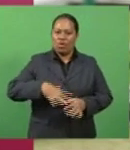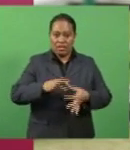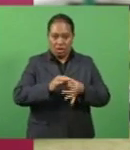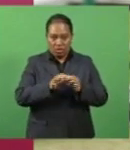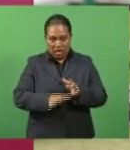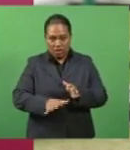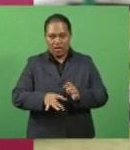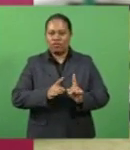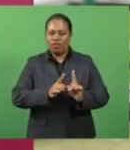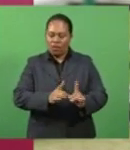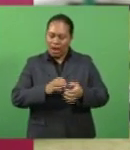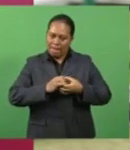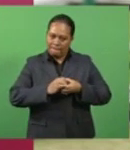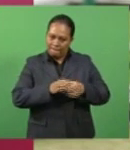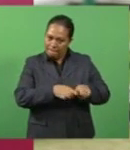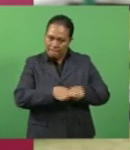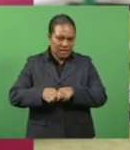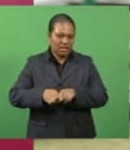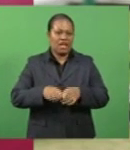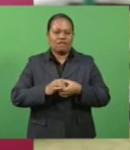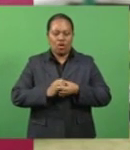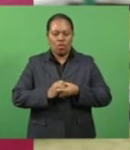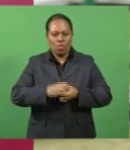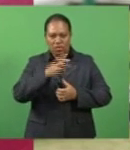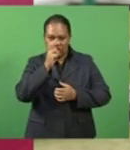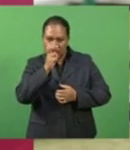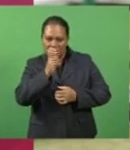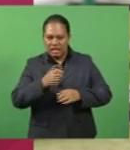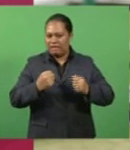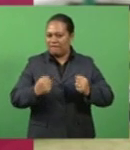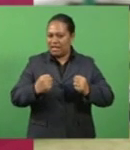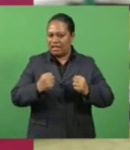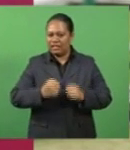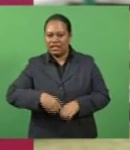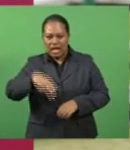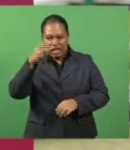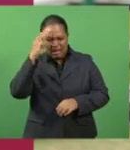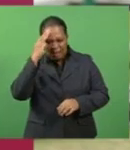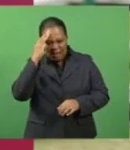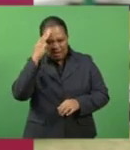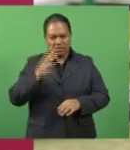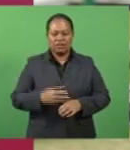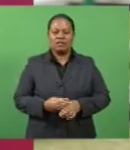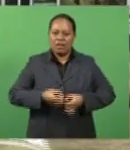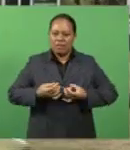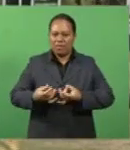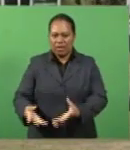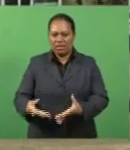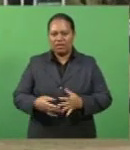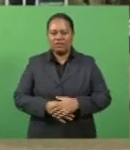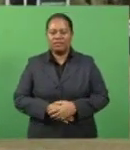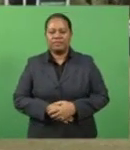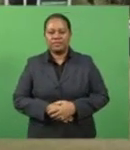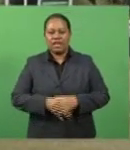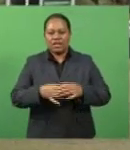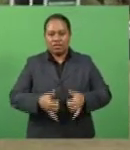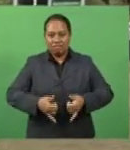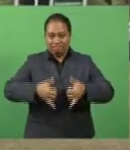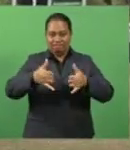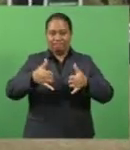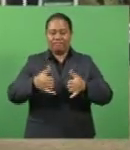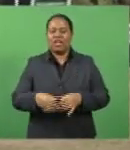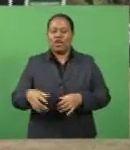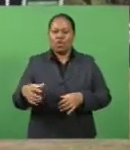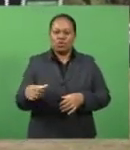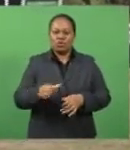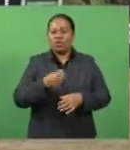And that means bring up with their fitness and do mental preparation. The championship will be